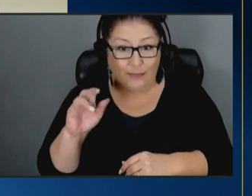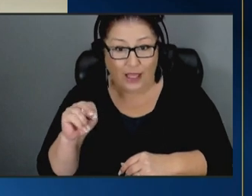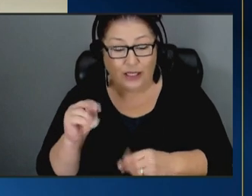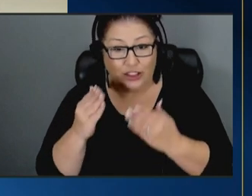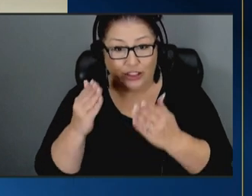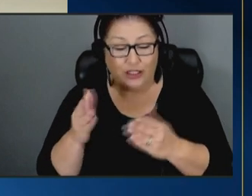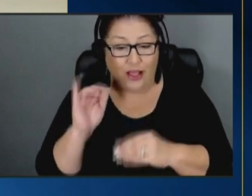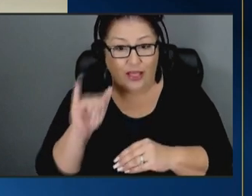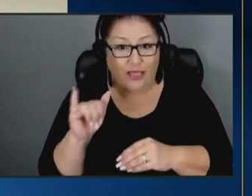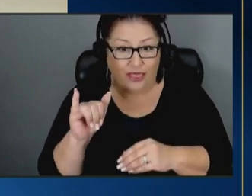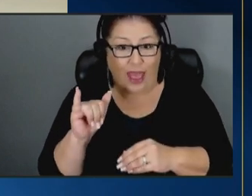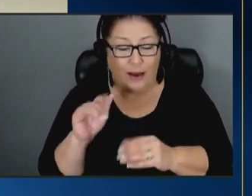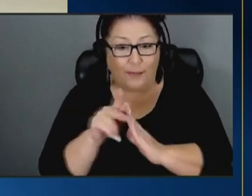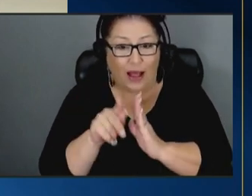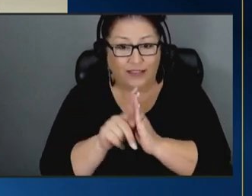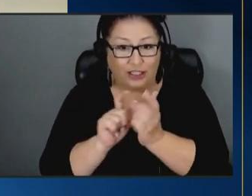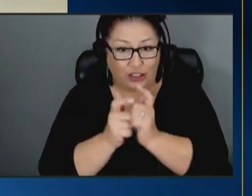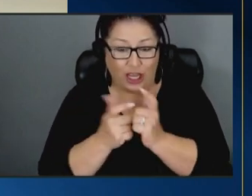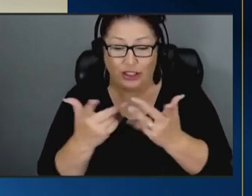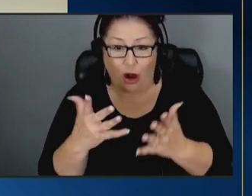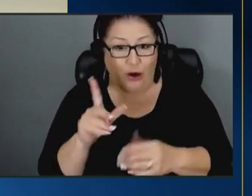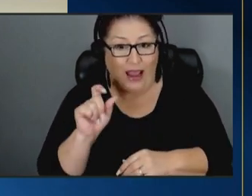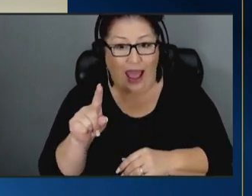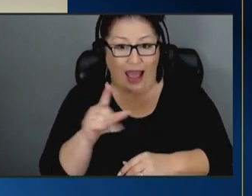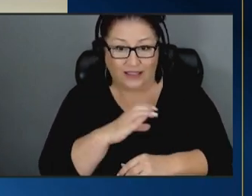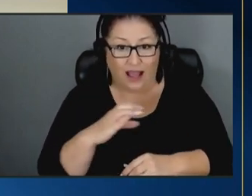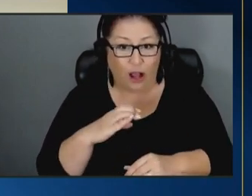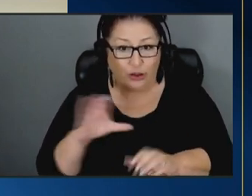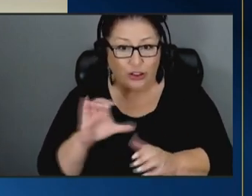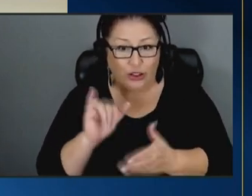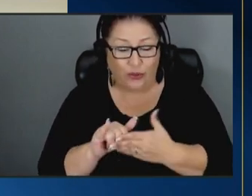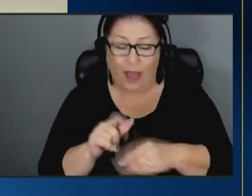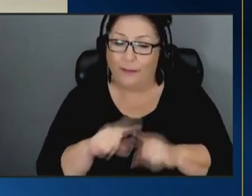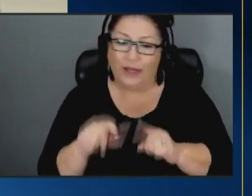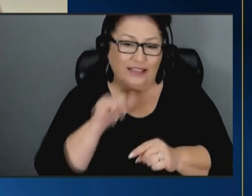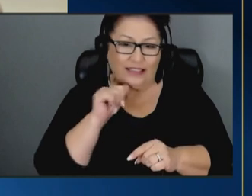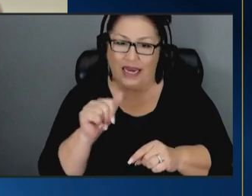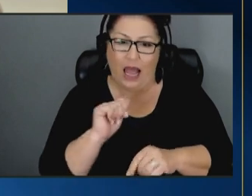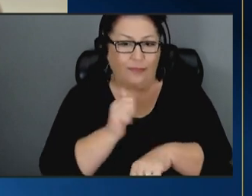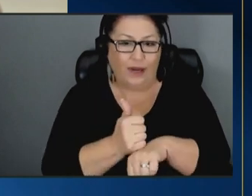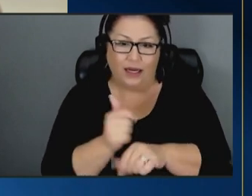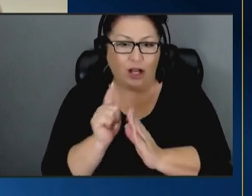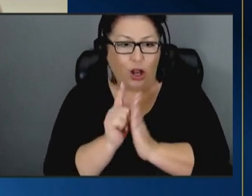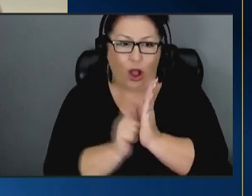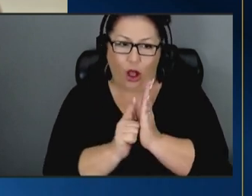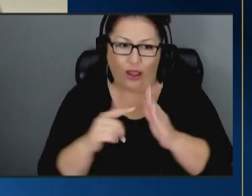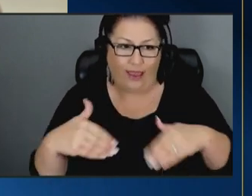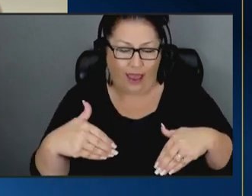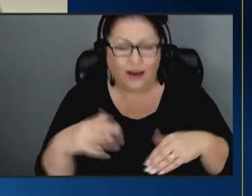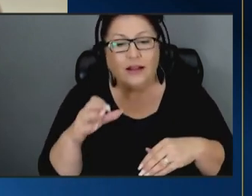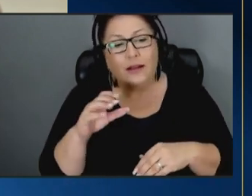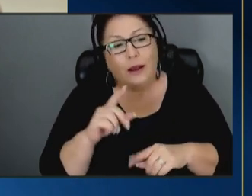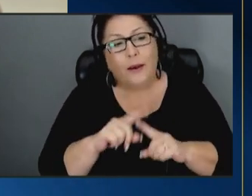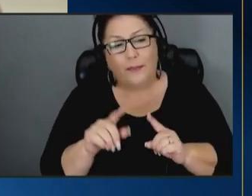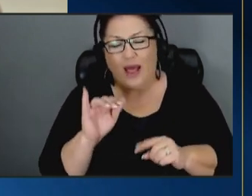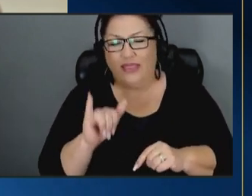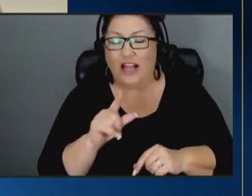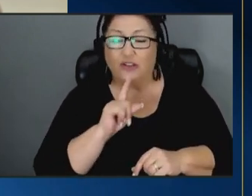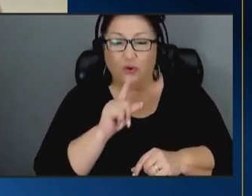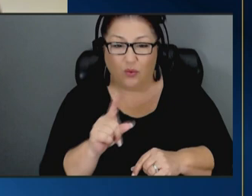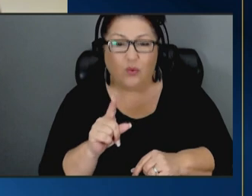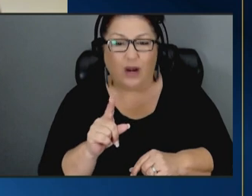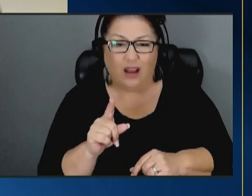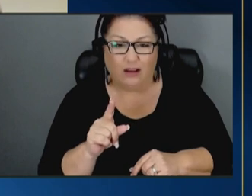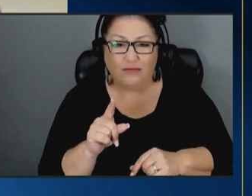23 budgets they've already asked congress to do this but it hasn't been enacted into law yet so just felt like that's a real low-hanging